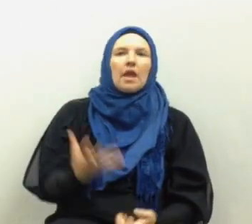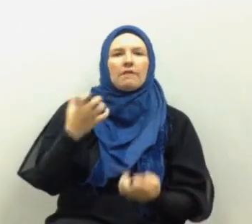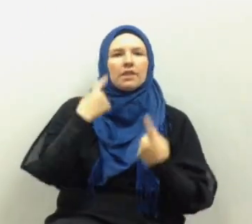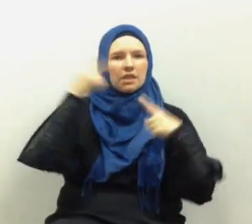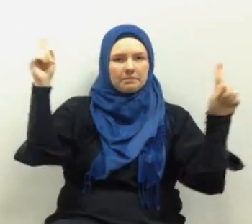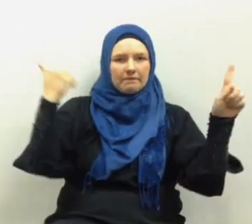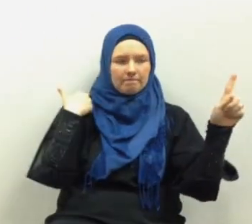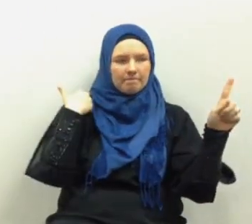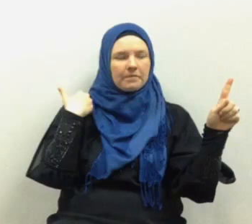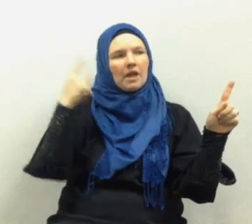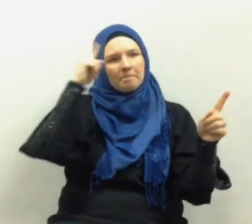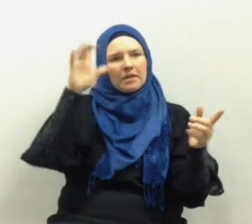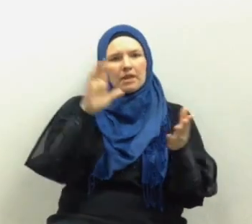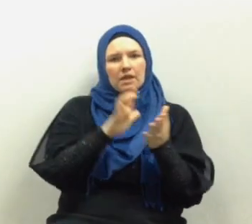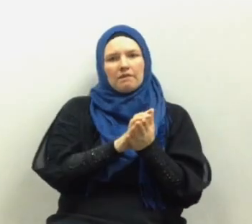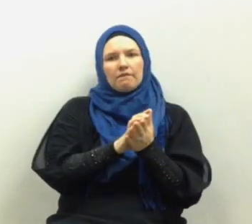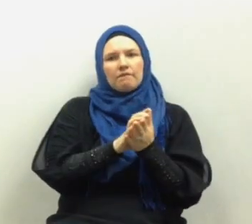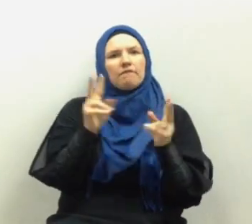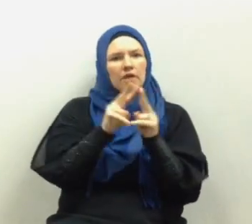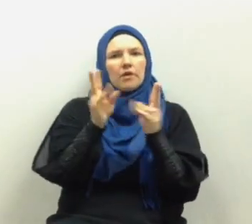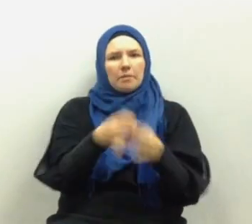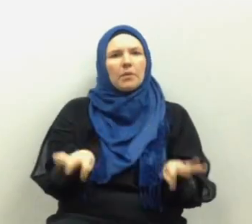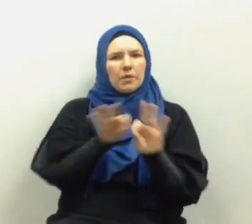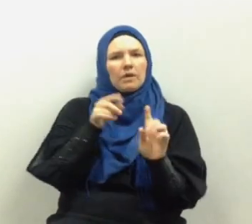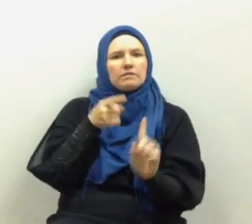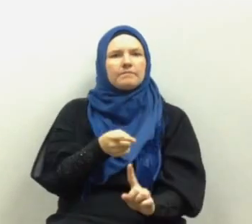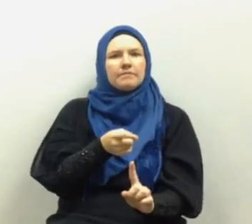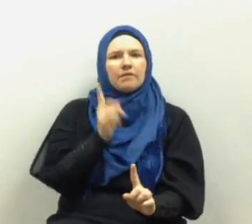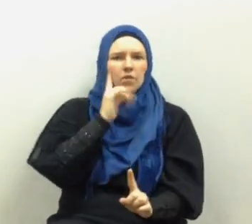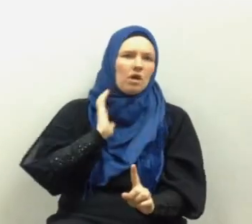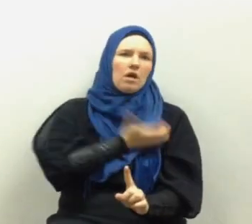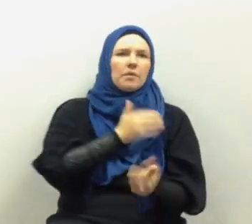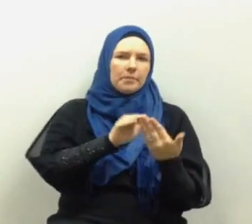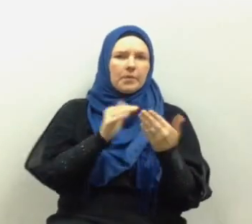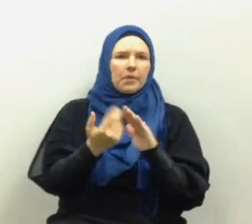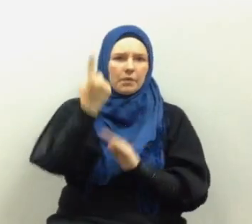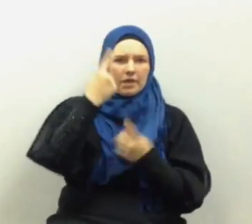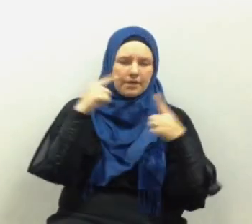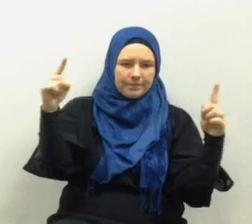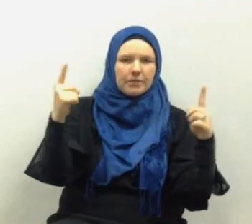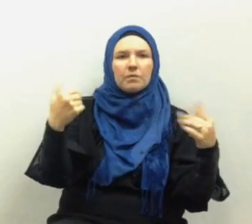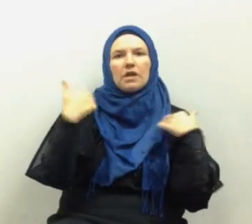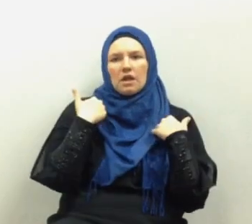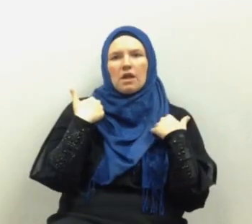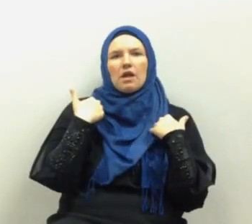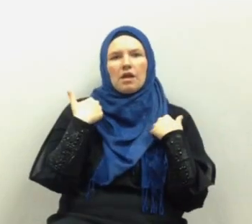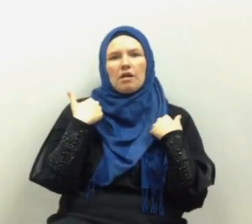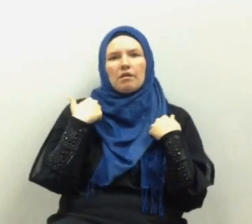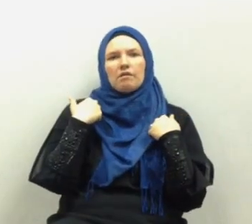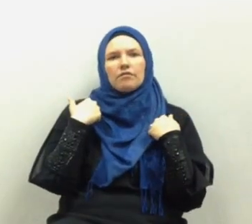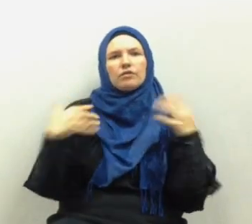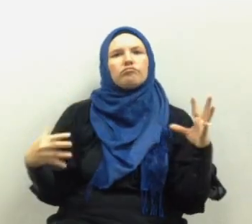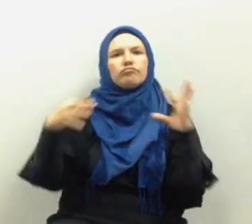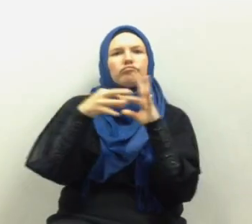I have an announcement that I believe very central and very important for our community we have